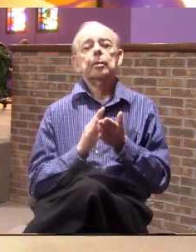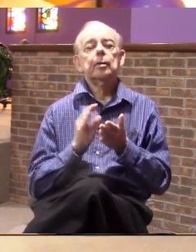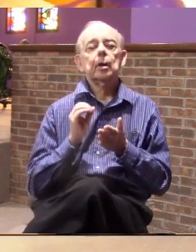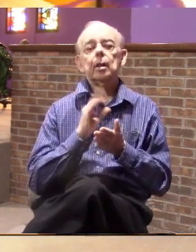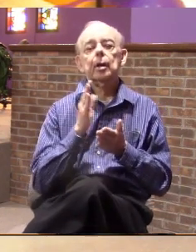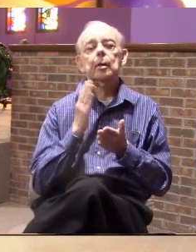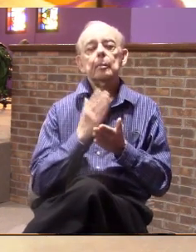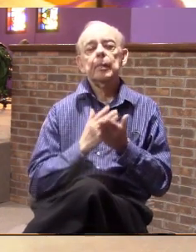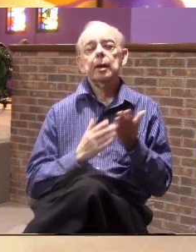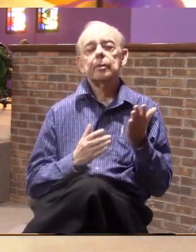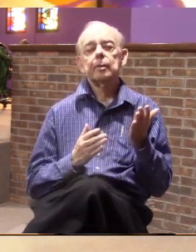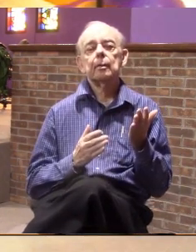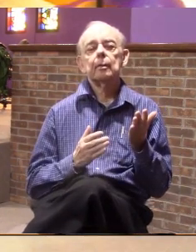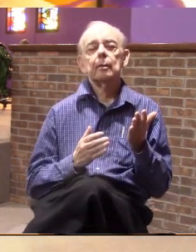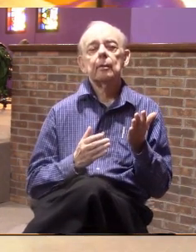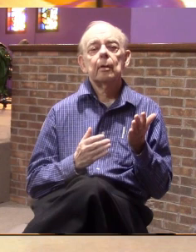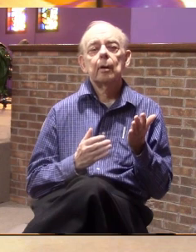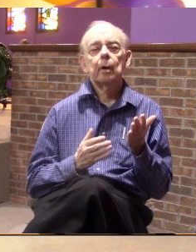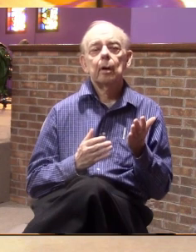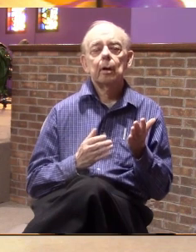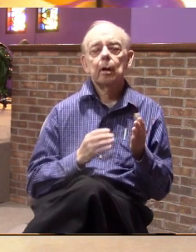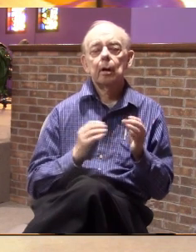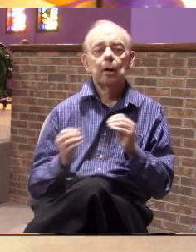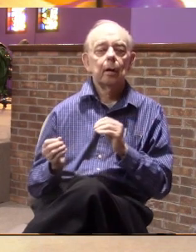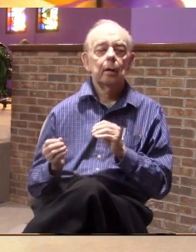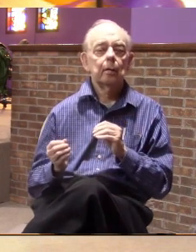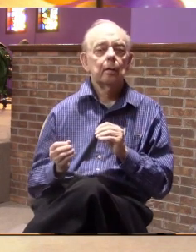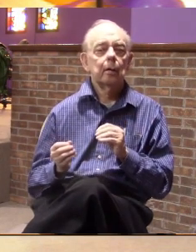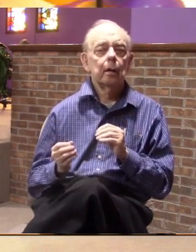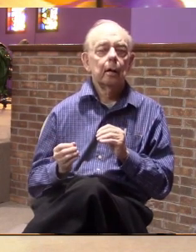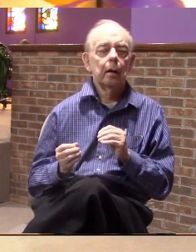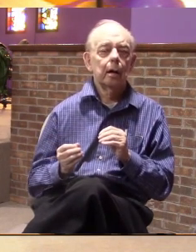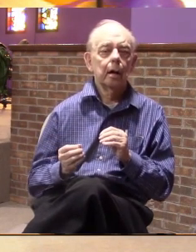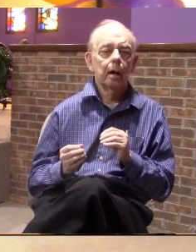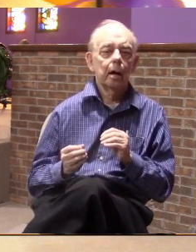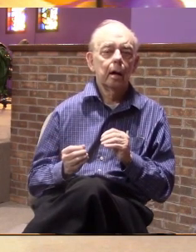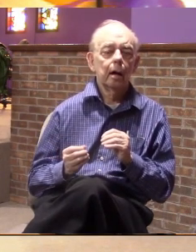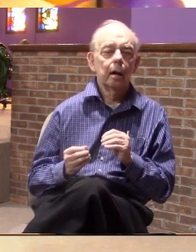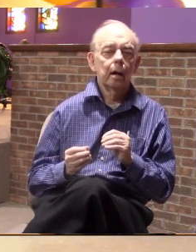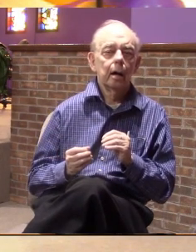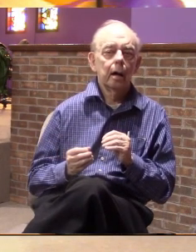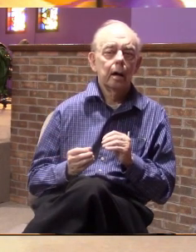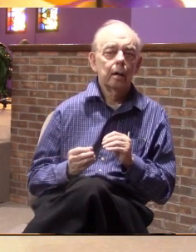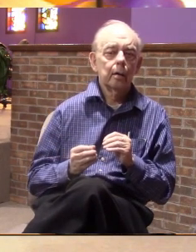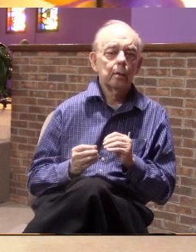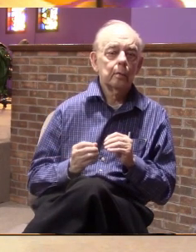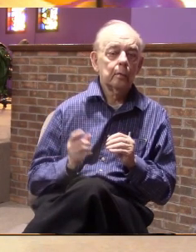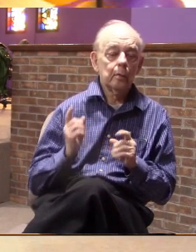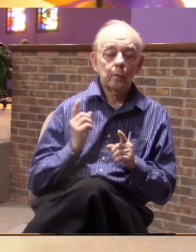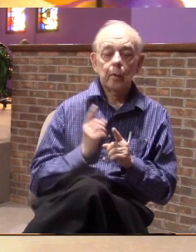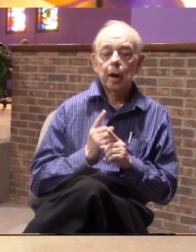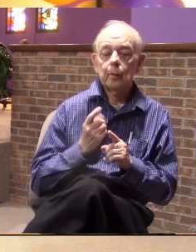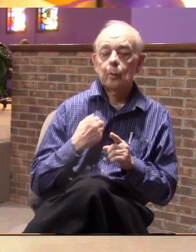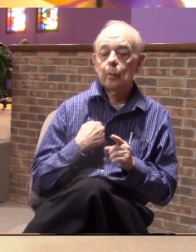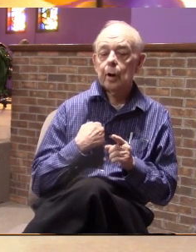piece and he placed it right where he wanted it